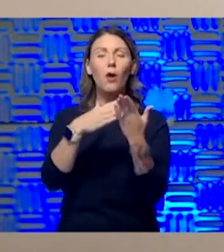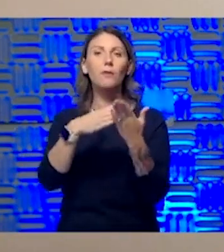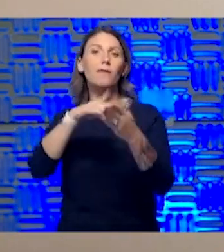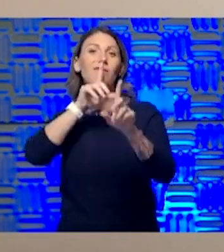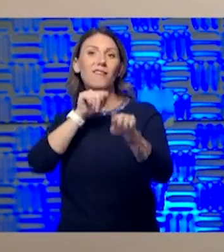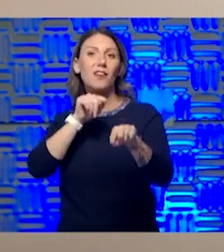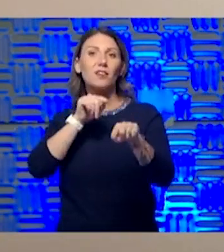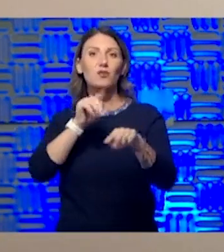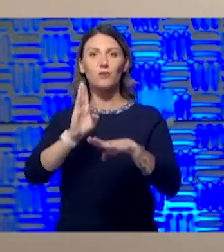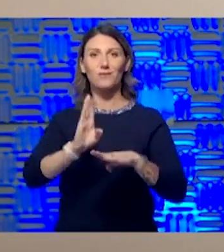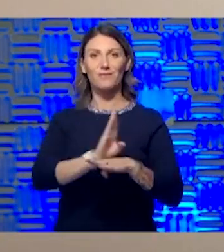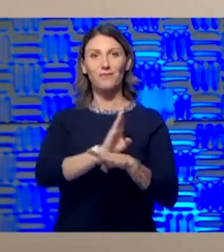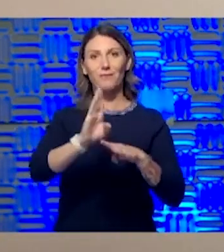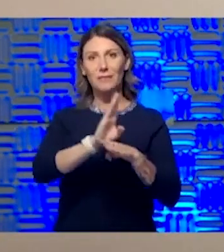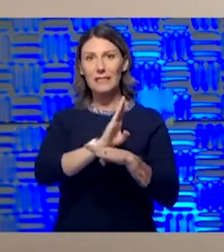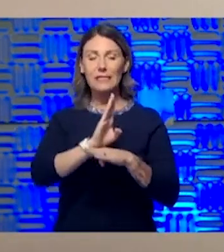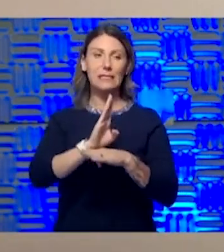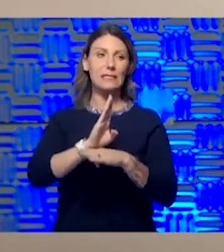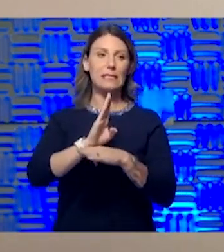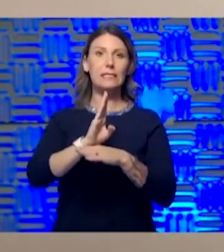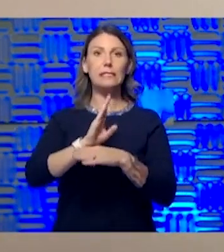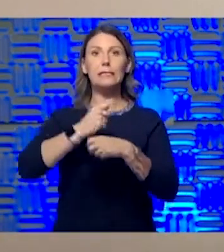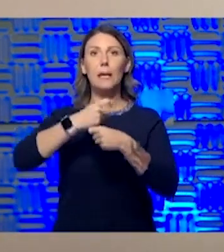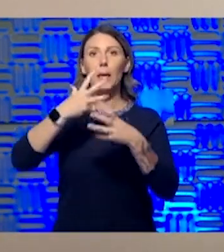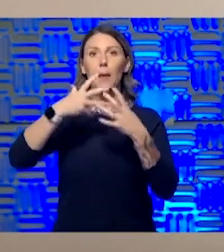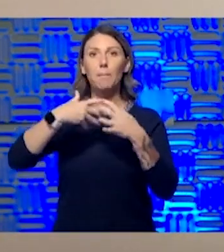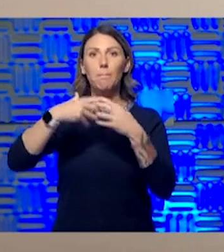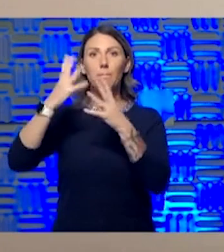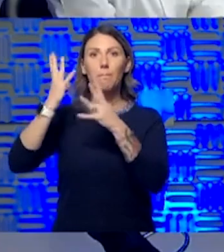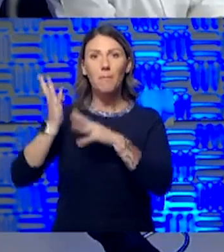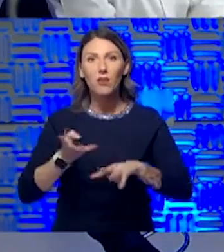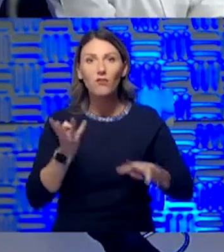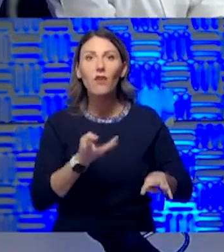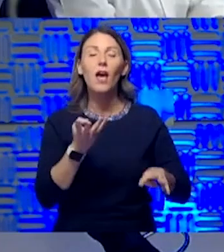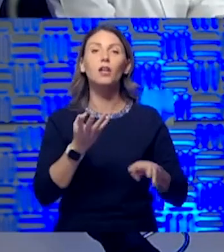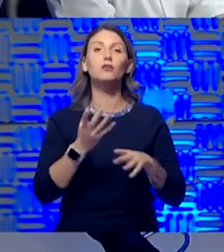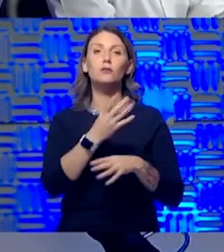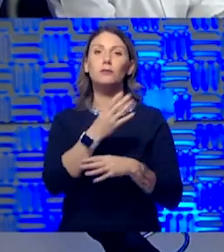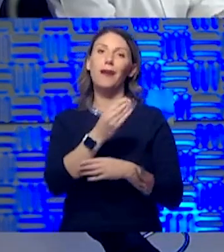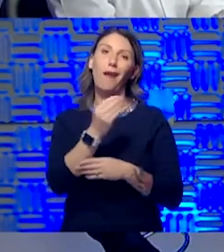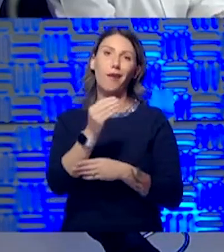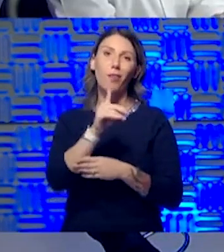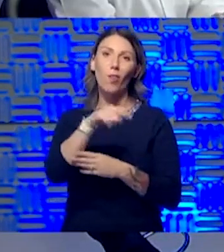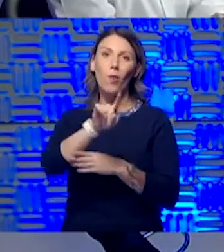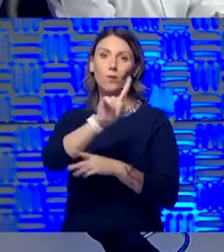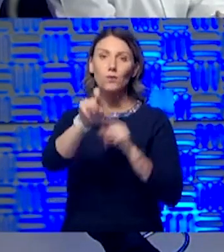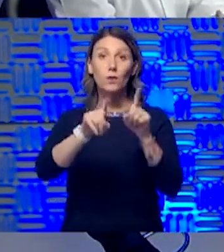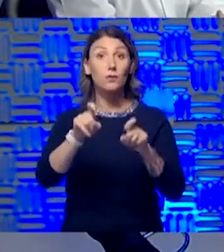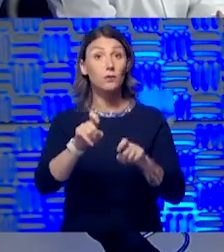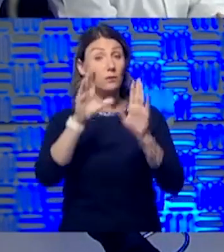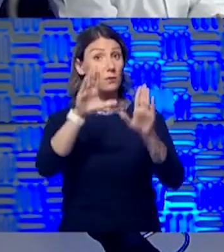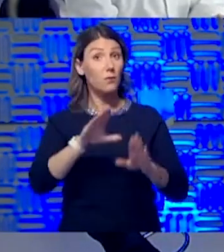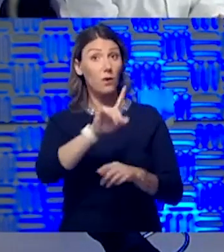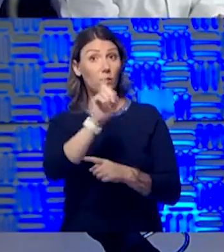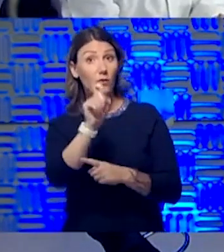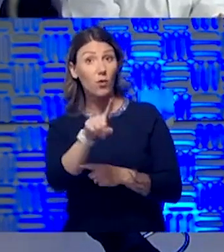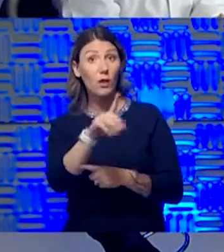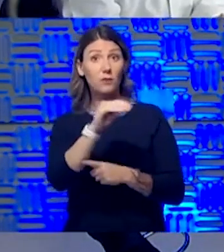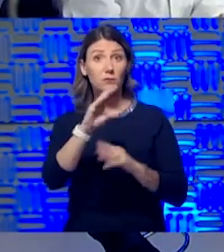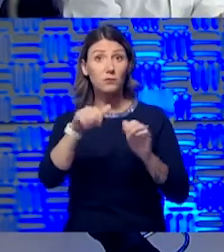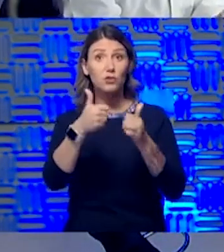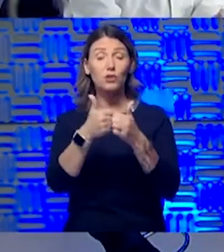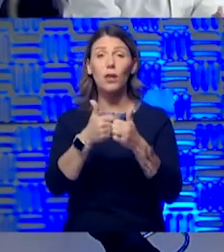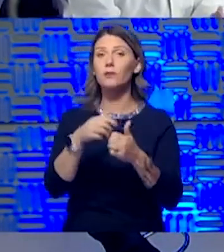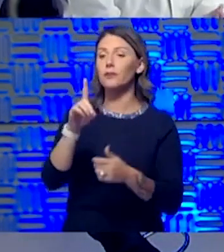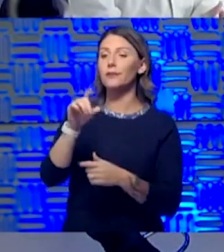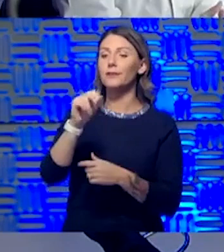business, manufacturing, workplace questions. Yeah, it's a great question. And it is the great challenge. And I know, Dana, you and I